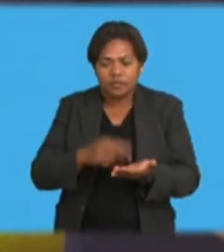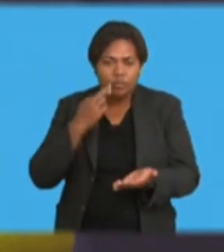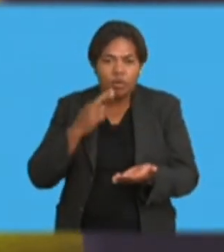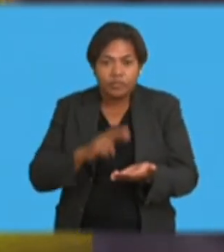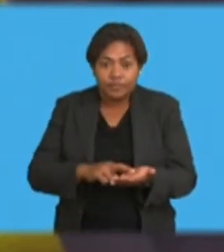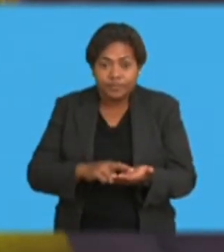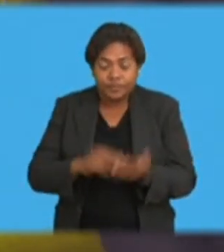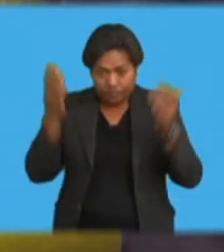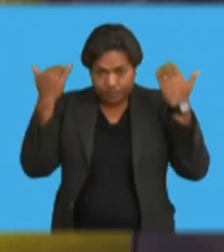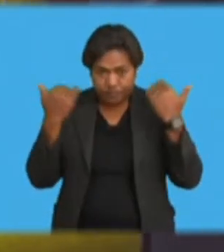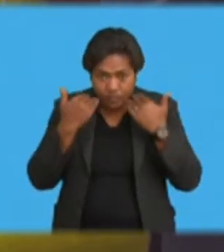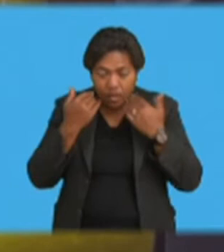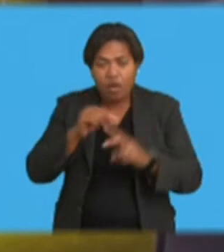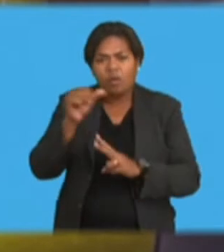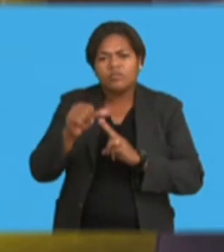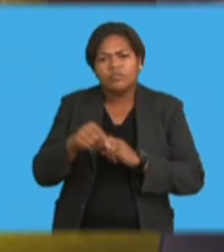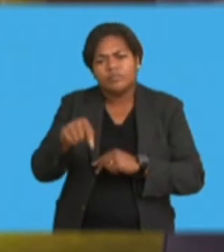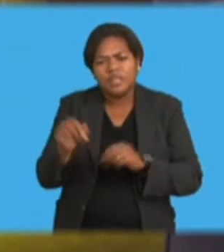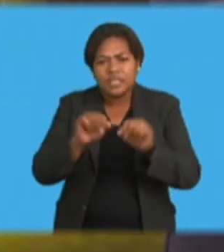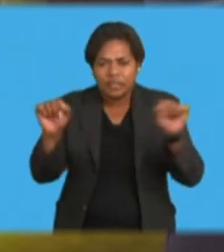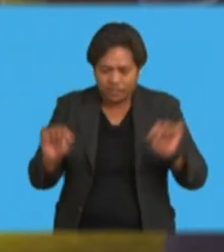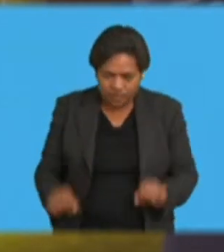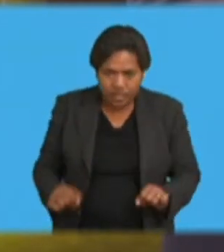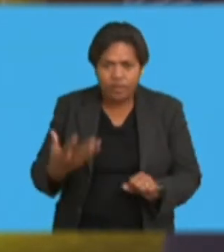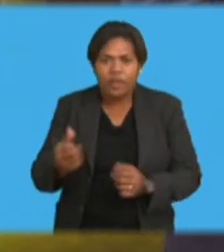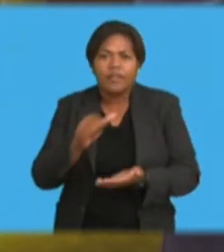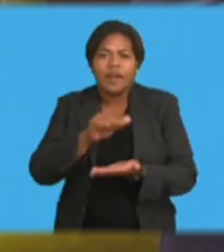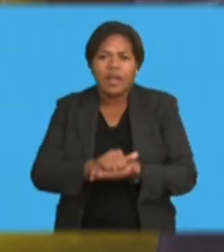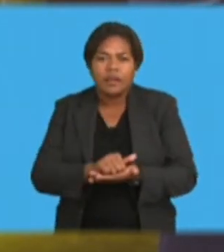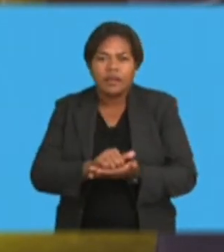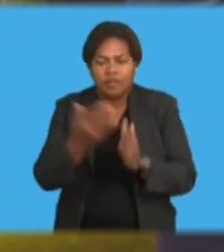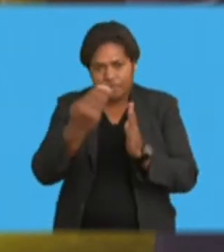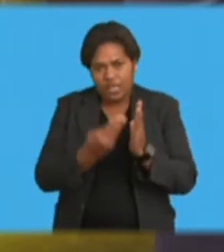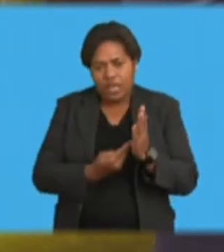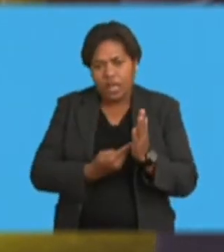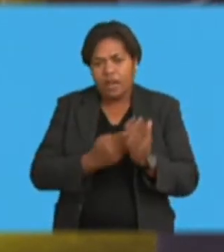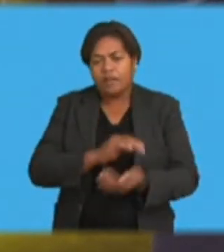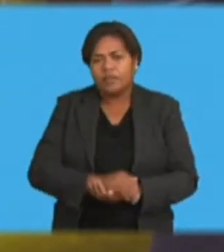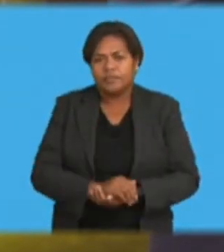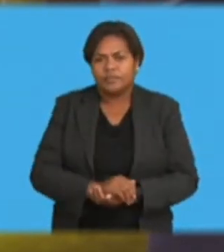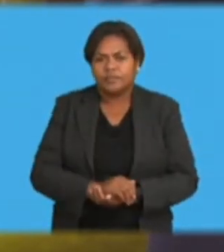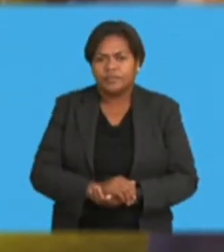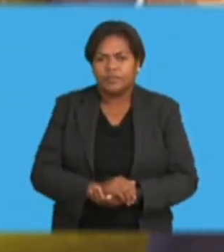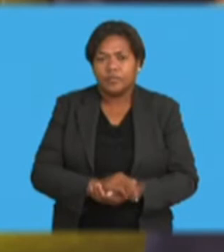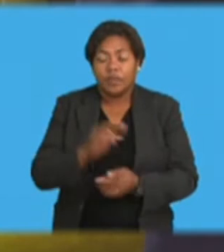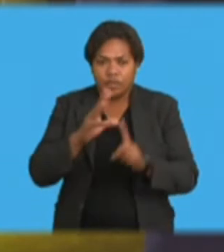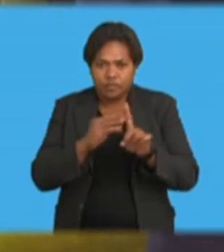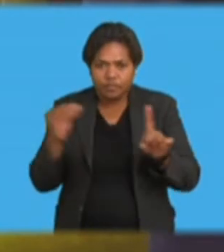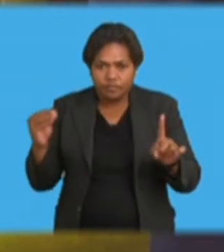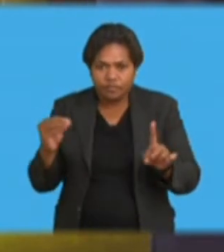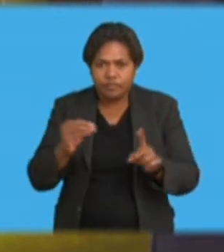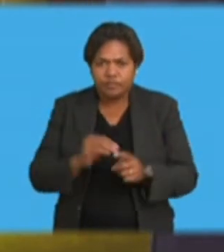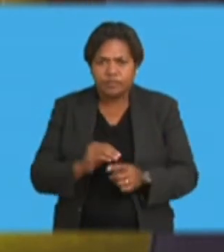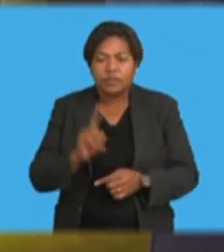system, you had no right of appeal. So, as we were told numerous horror stories where, for example, in particular one internet